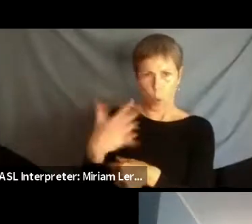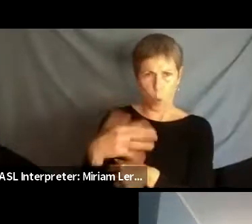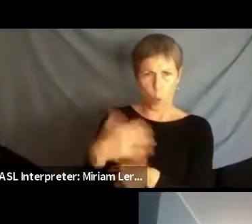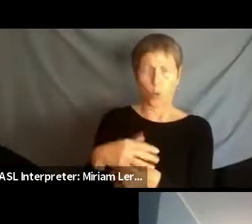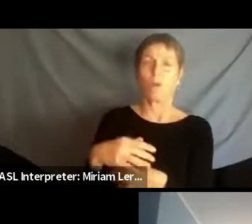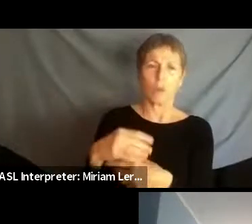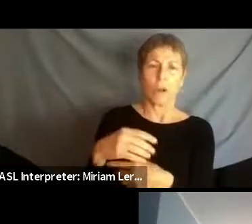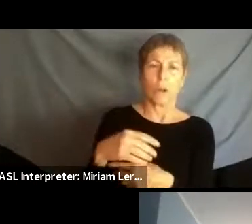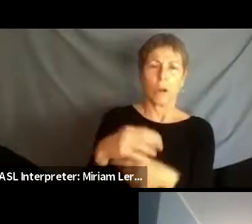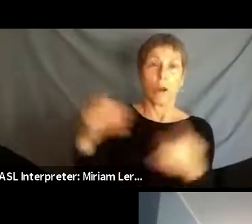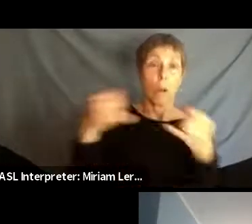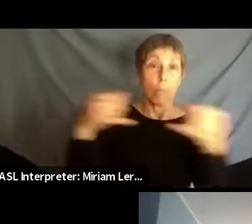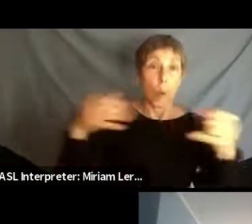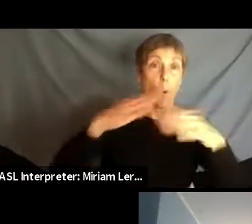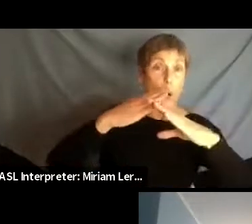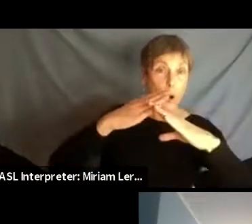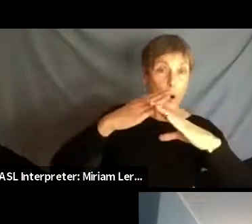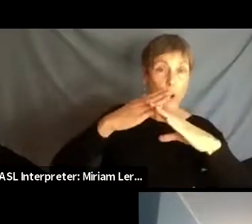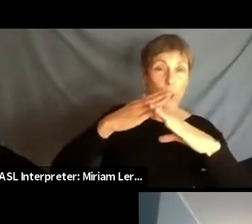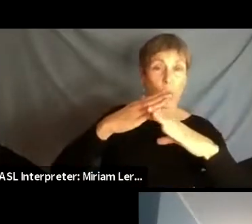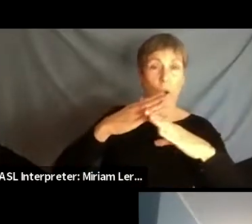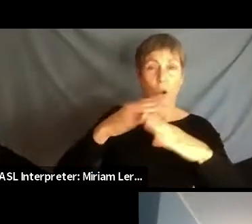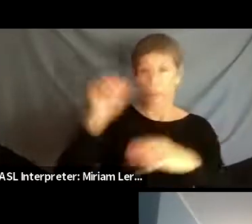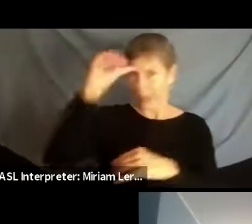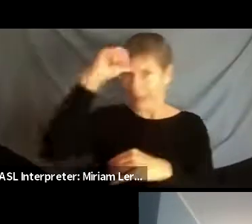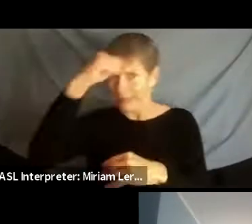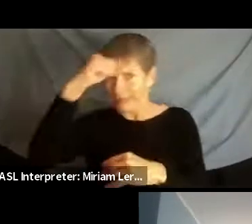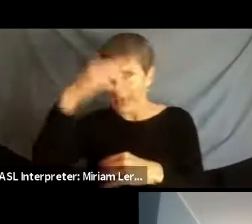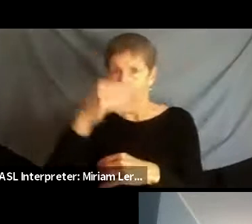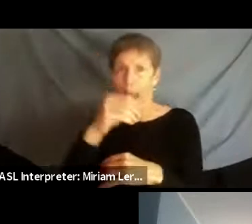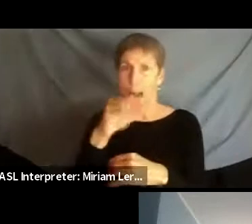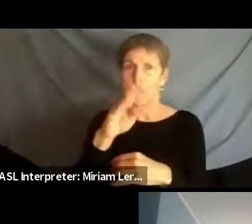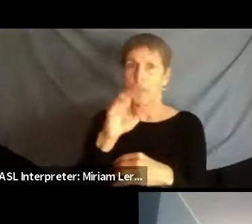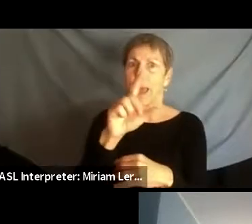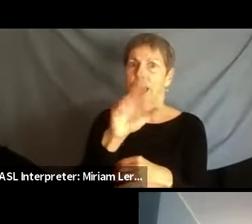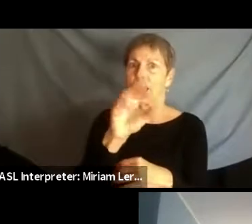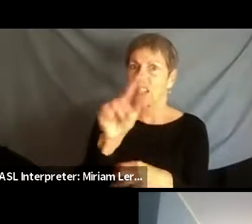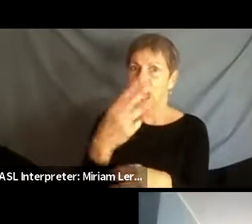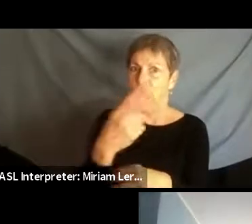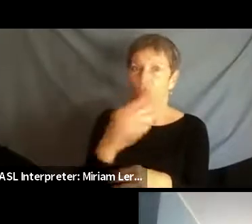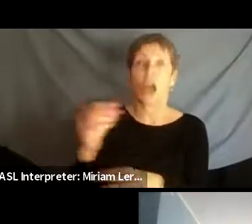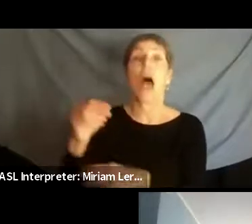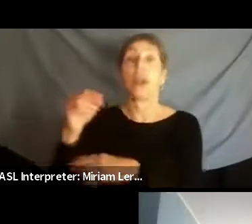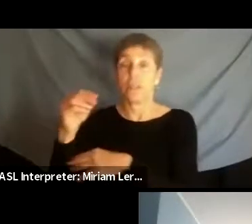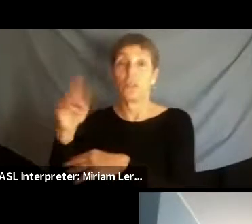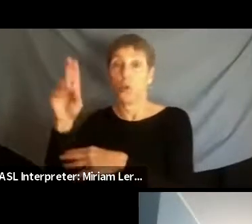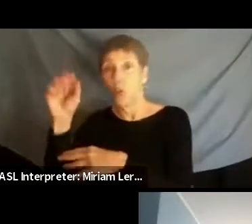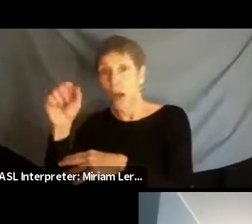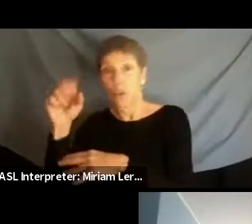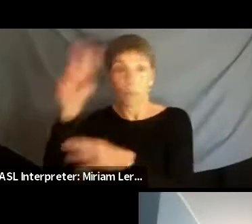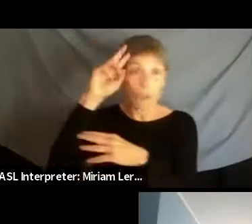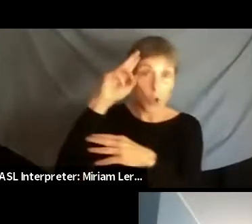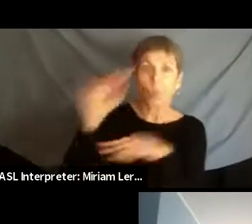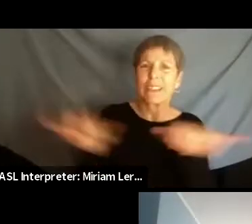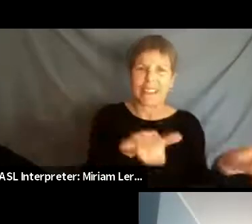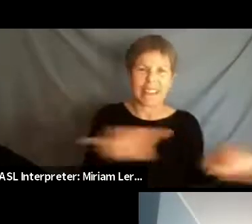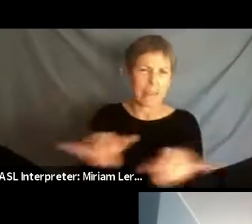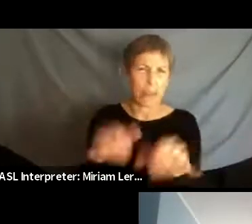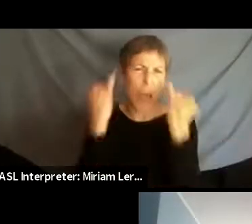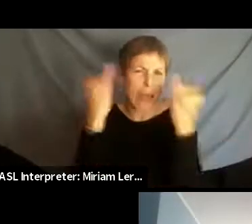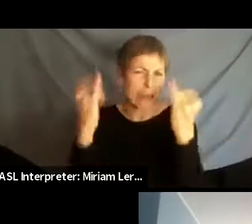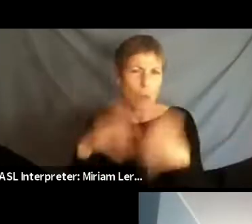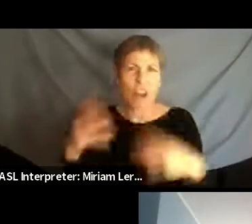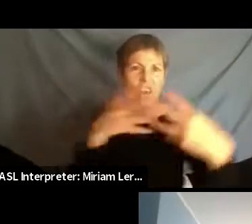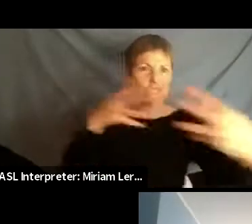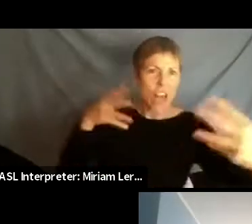obviously, between the border, between India and Bangladesh and the border in U.S. and Mexico with fencing and in